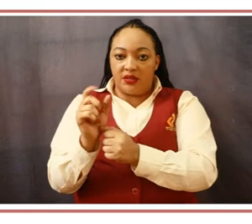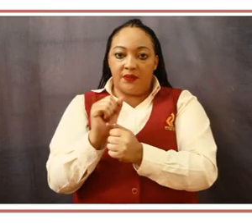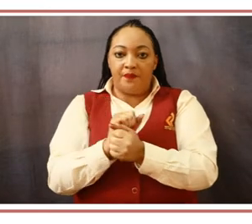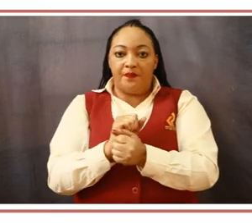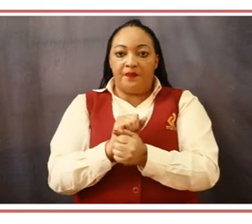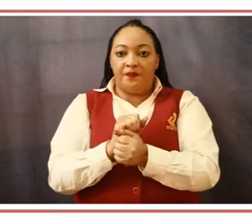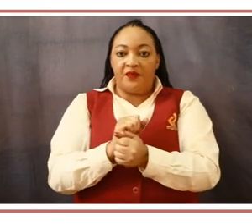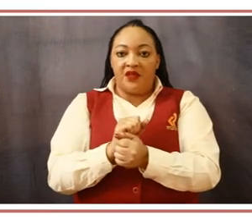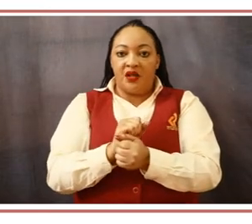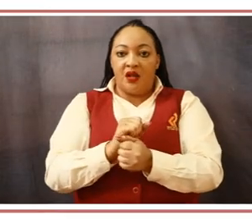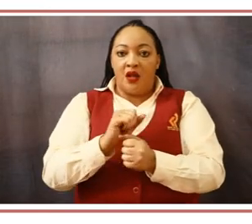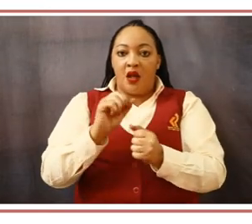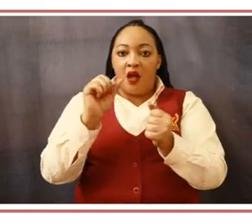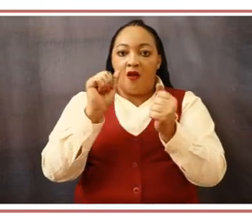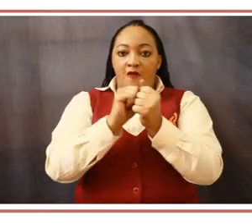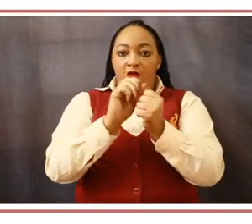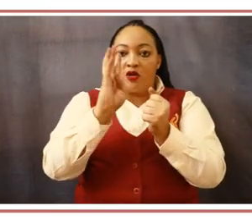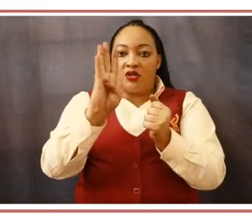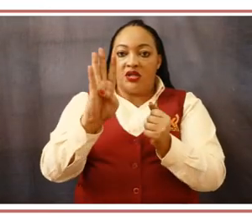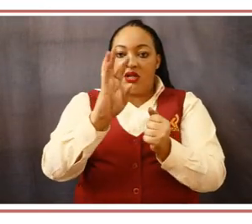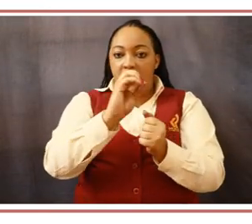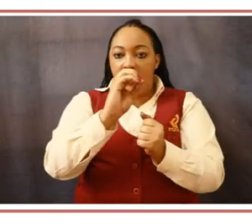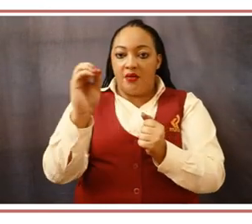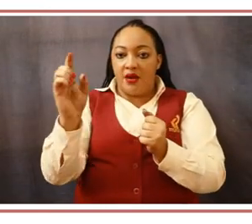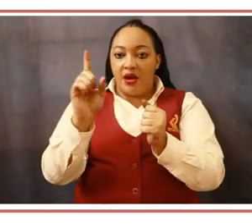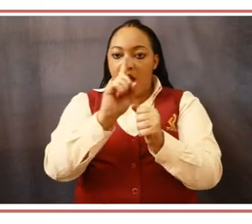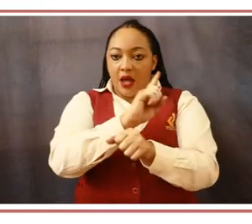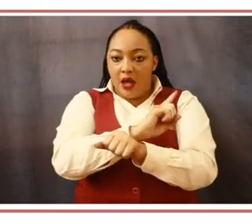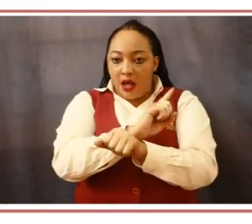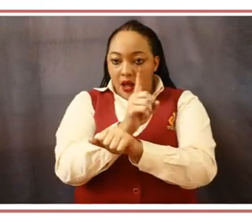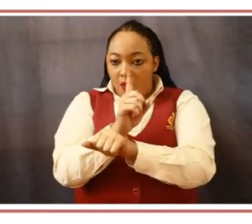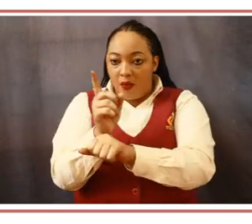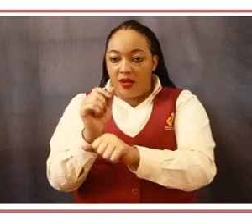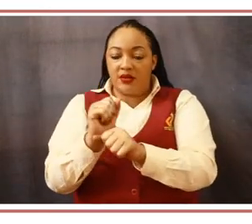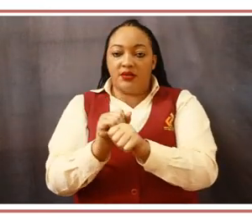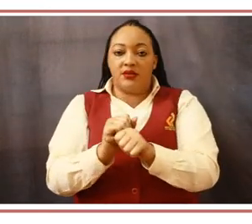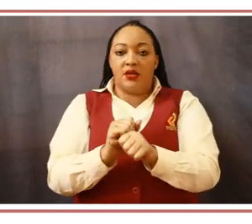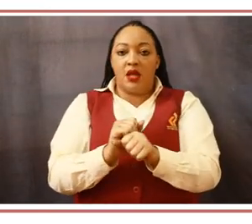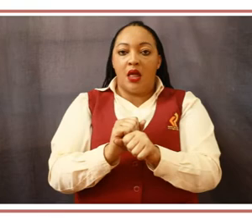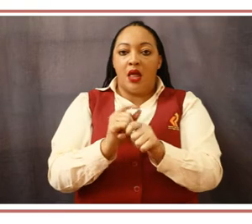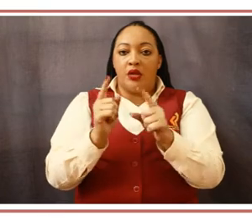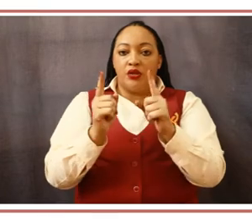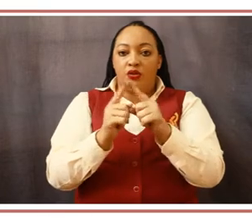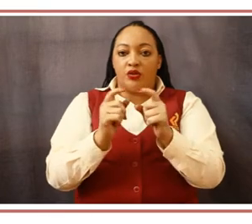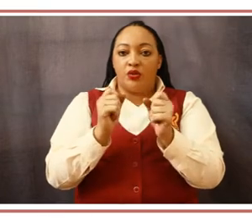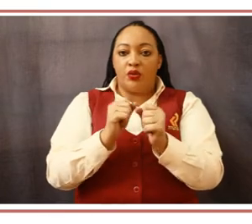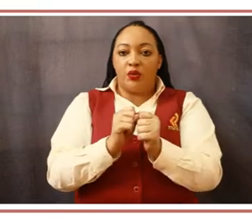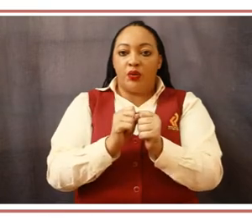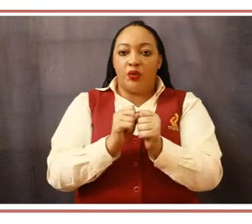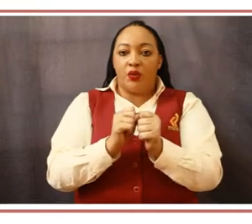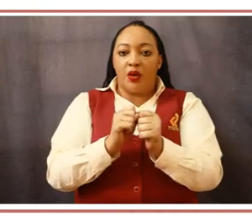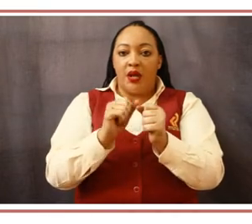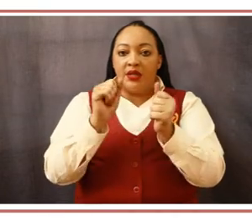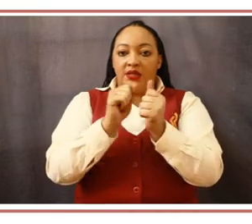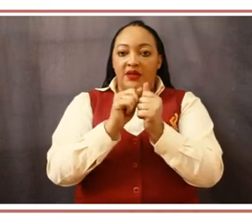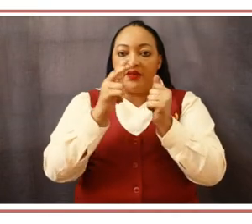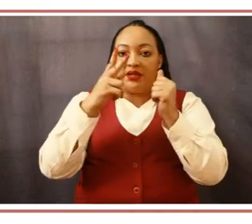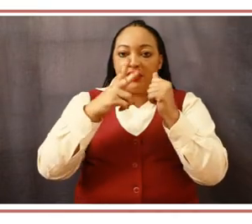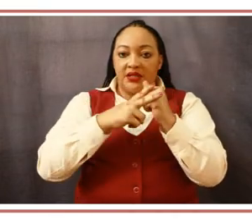1400 hours to 1700 hours. Closed on weekends and public holidays, hotline 0711